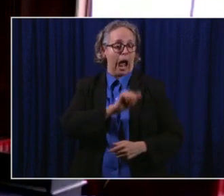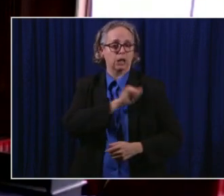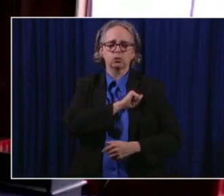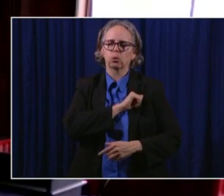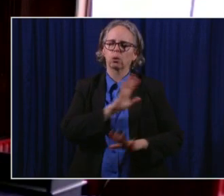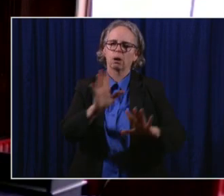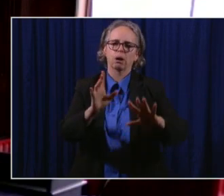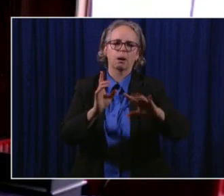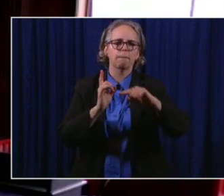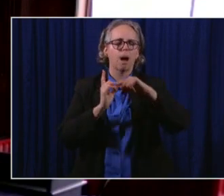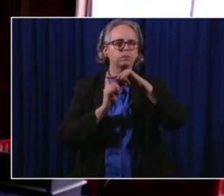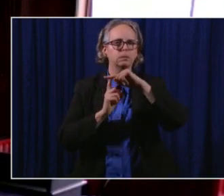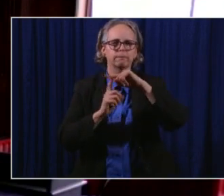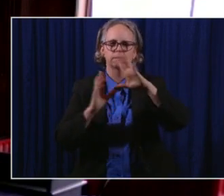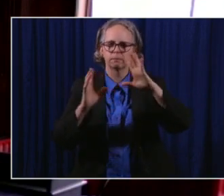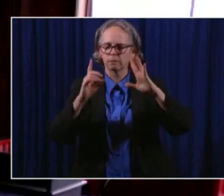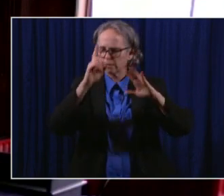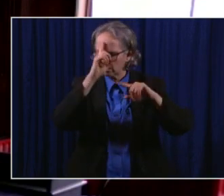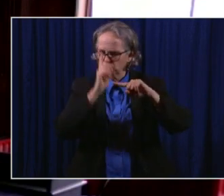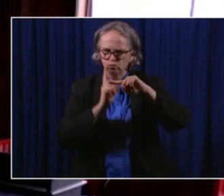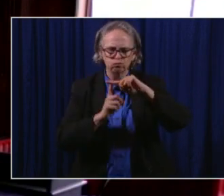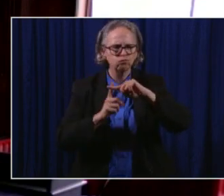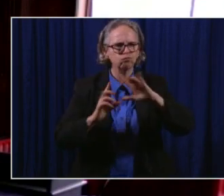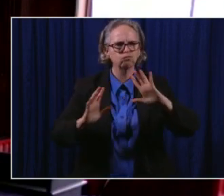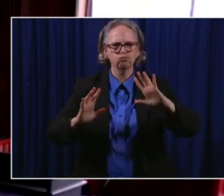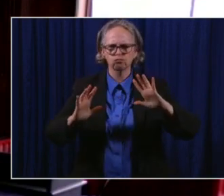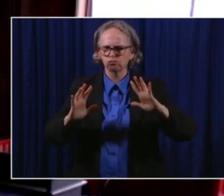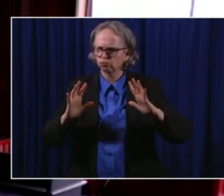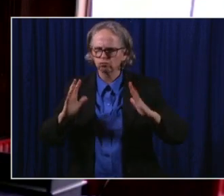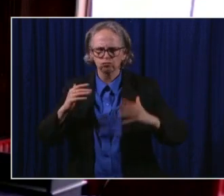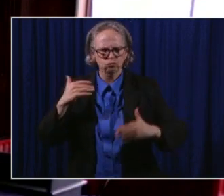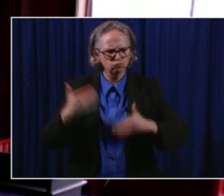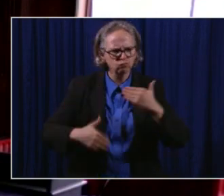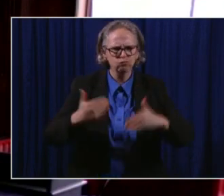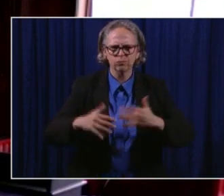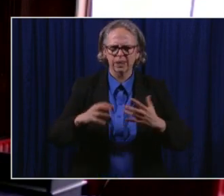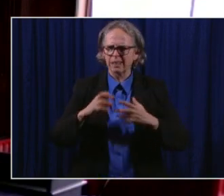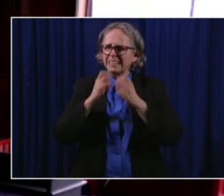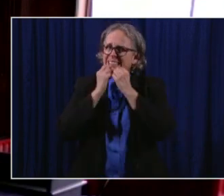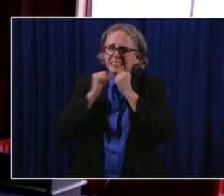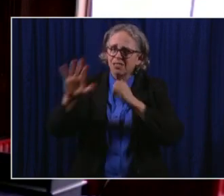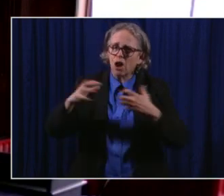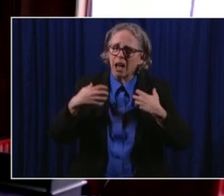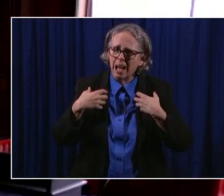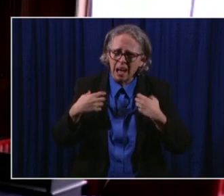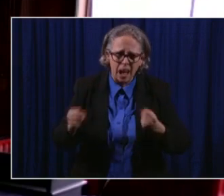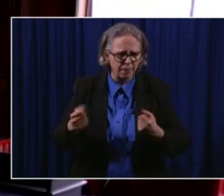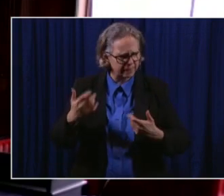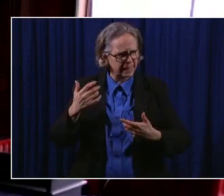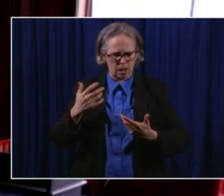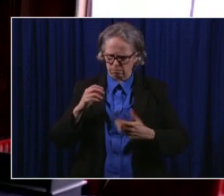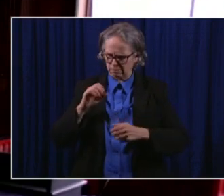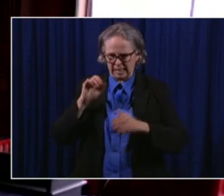really positive. We're still allowing our teachers to work from home, or they have the choice with social distancing to work from their classroom.